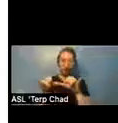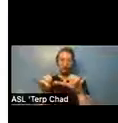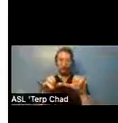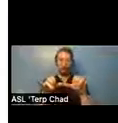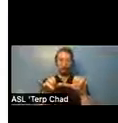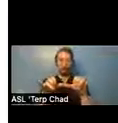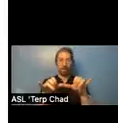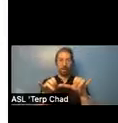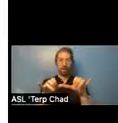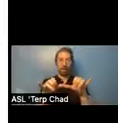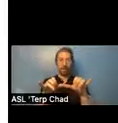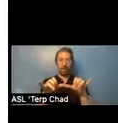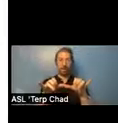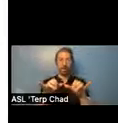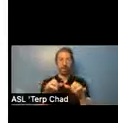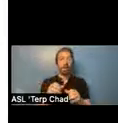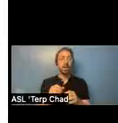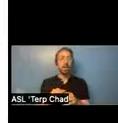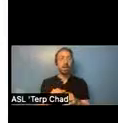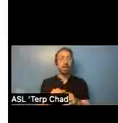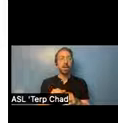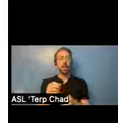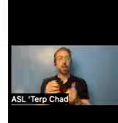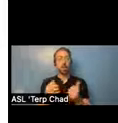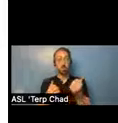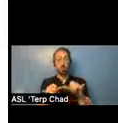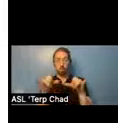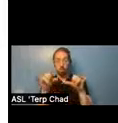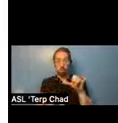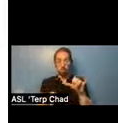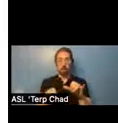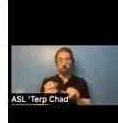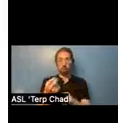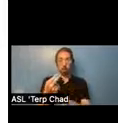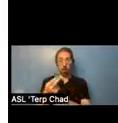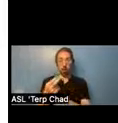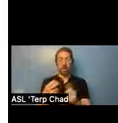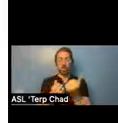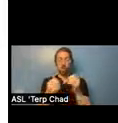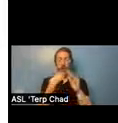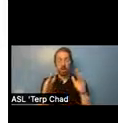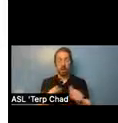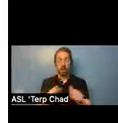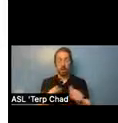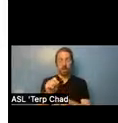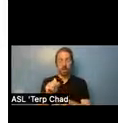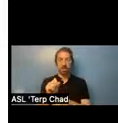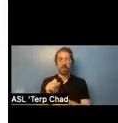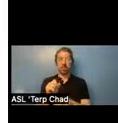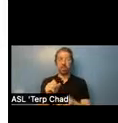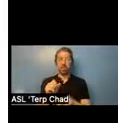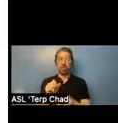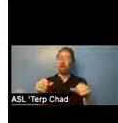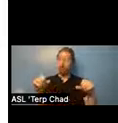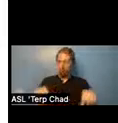irrespective of the house rules in their program. The reality is that supportive housing tenants are often told they cannot have roommates,